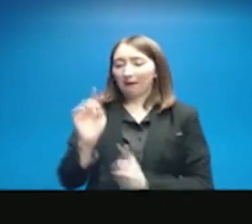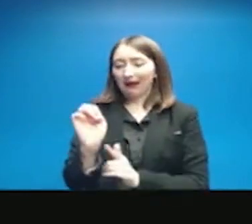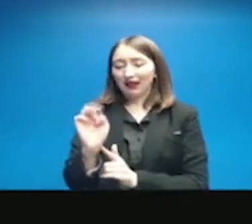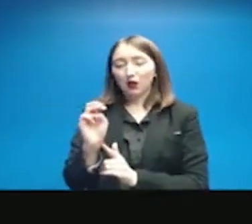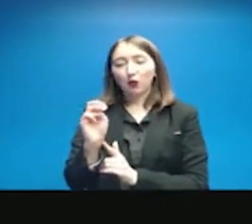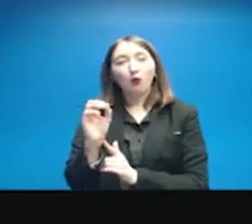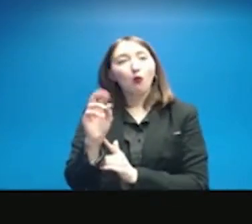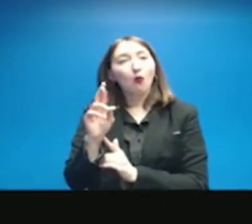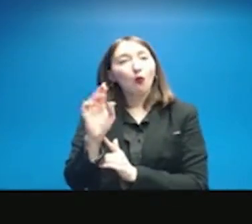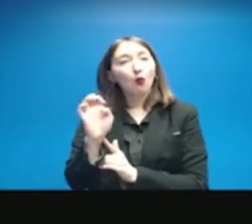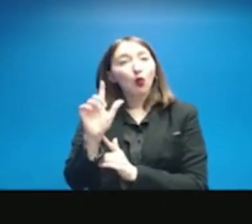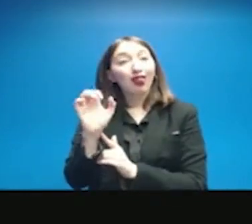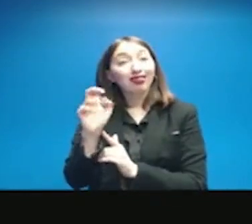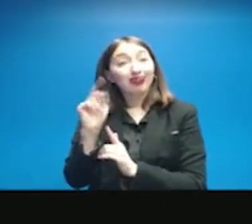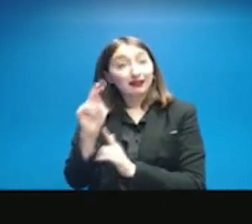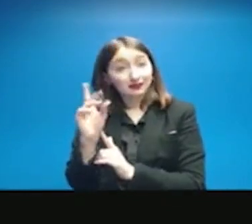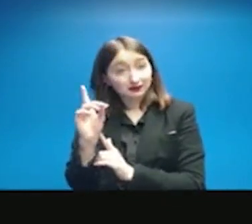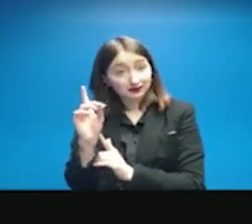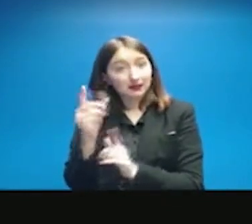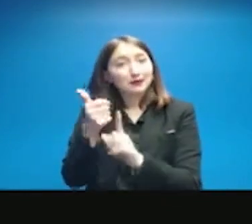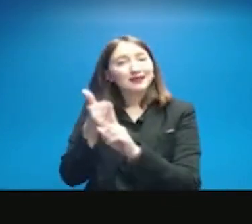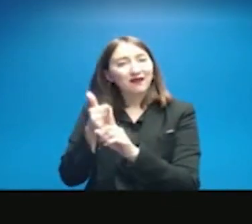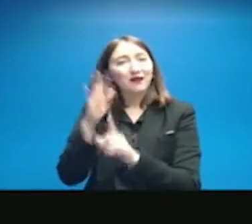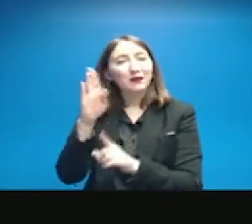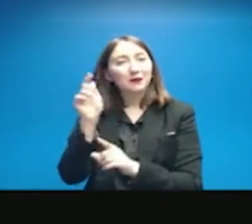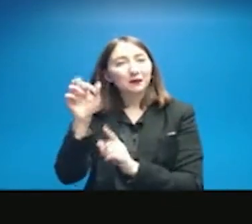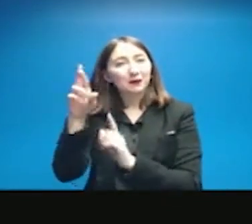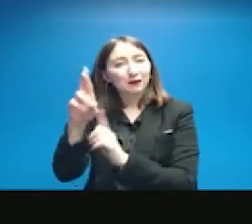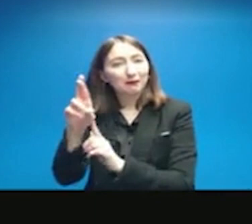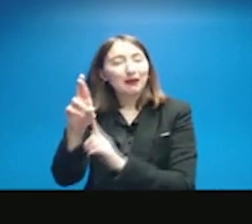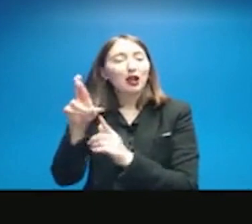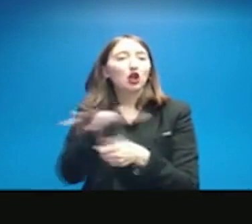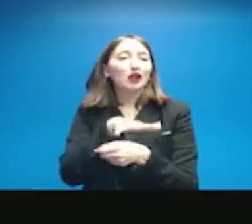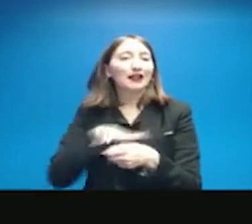Bexar County Emergency Emergency Emergency Emergency.